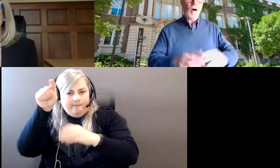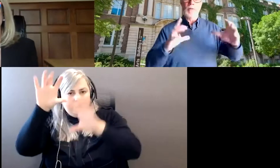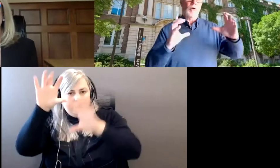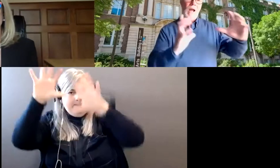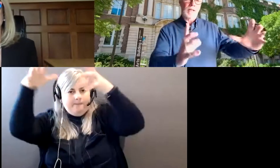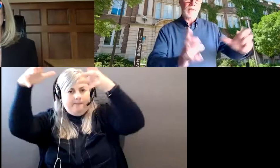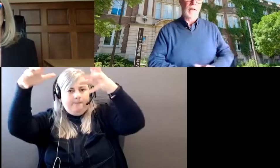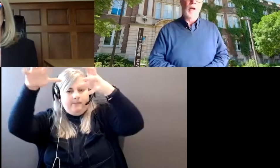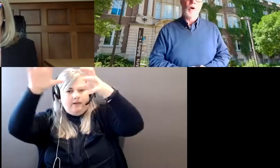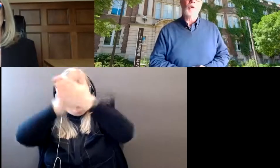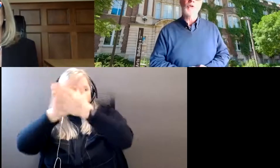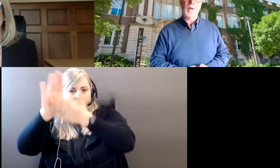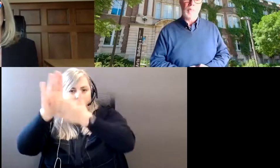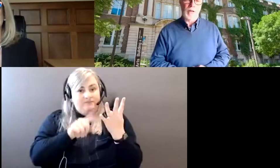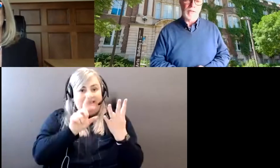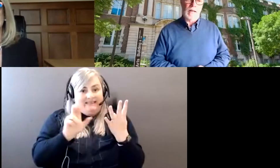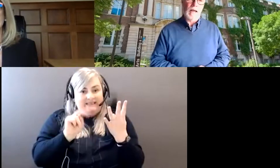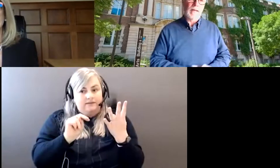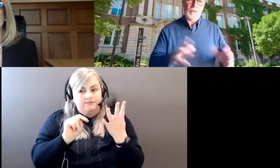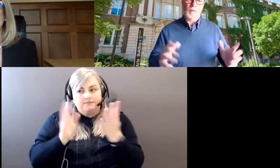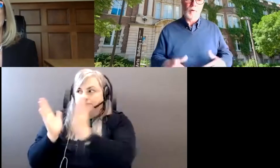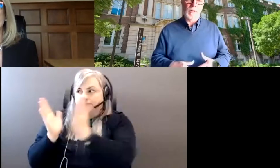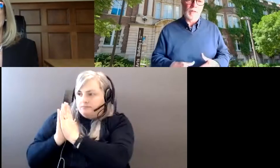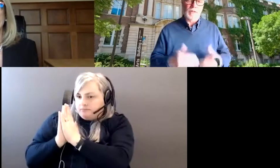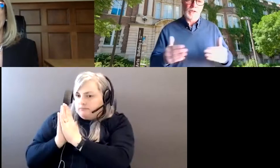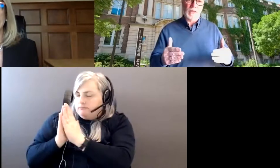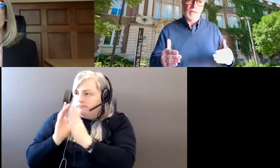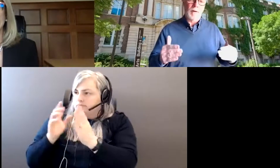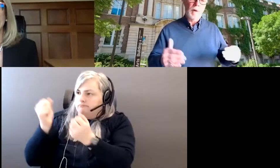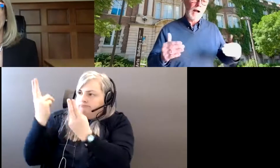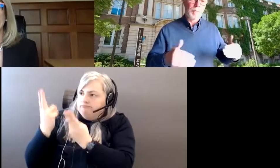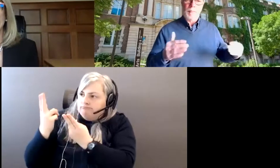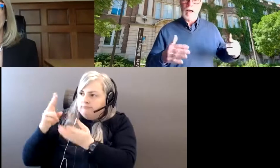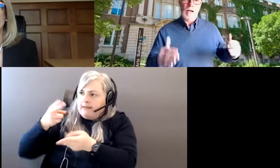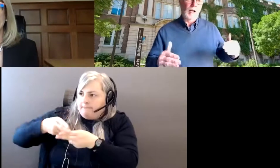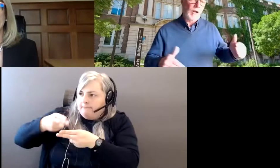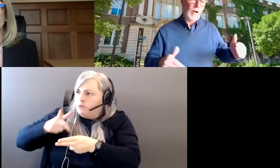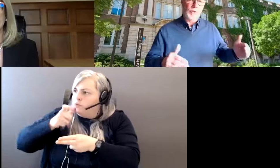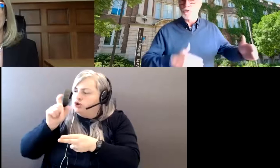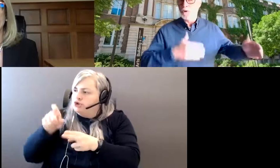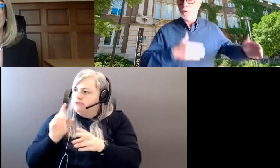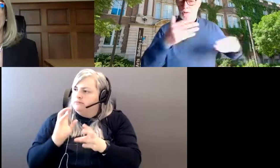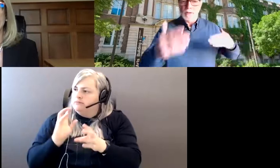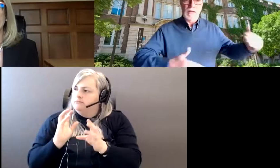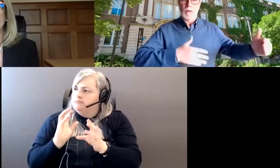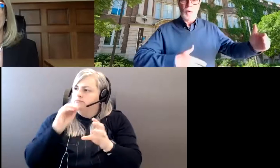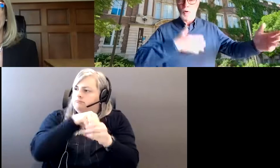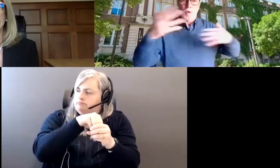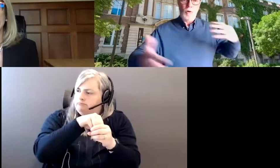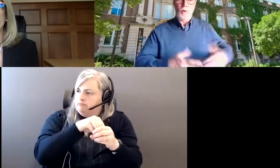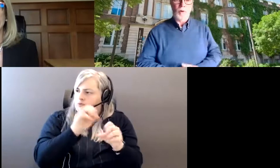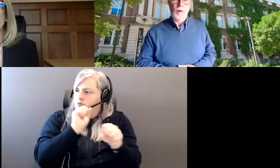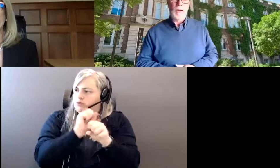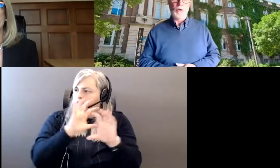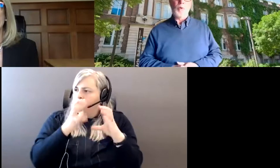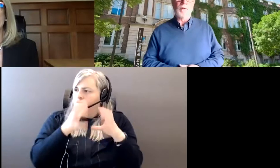on the grad side, who should be present and, and each of the four deans suggested, um, a graduate associate dean or, or,